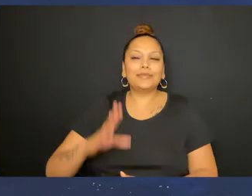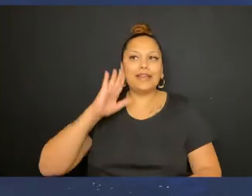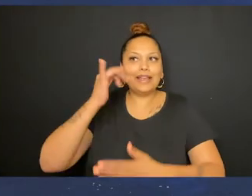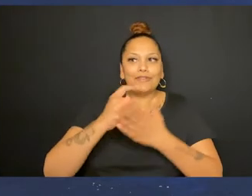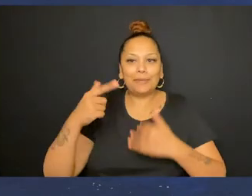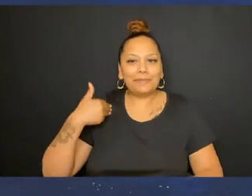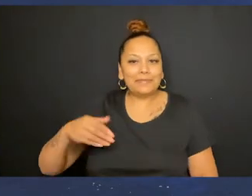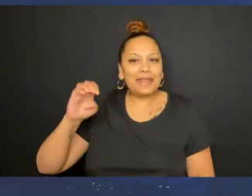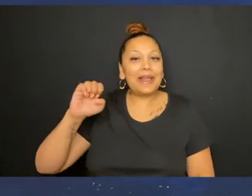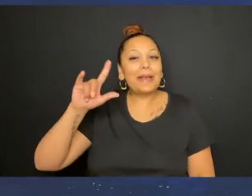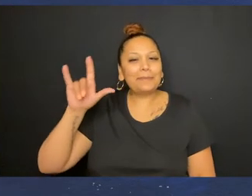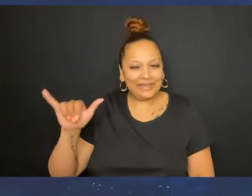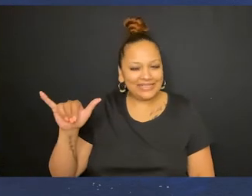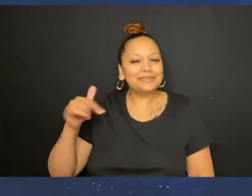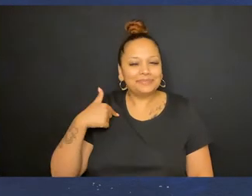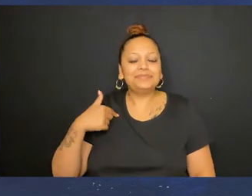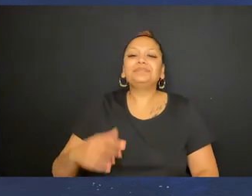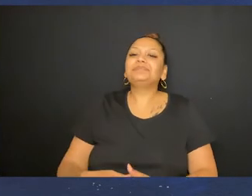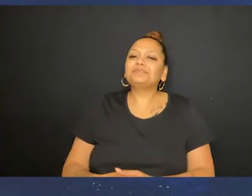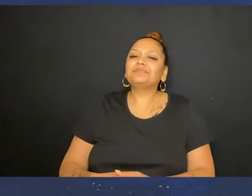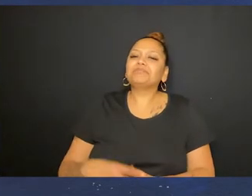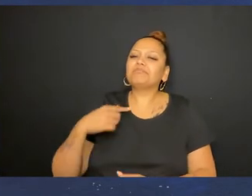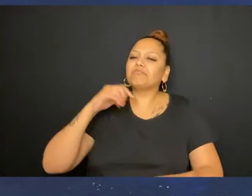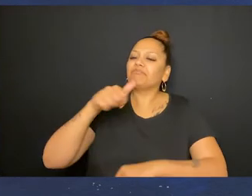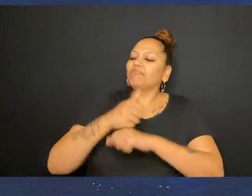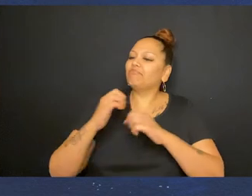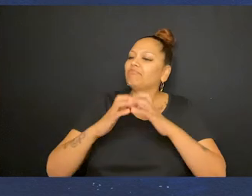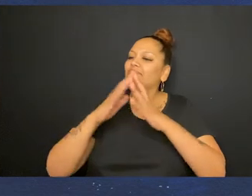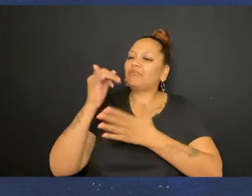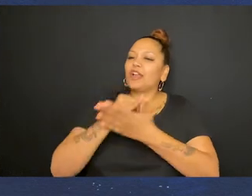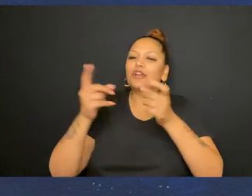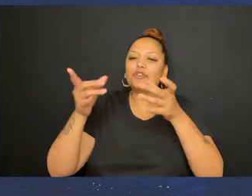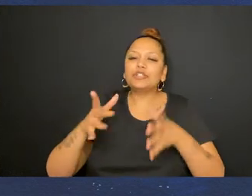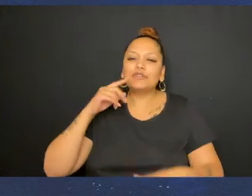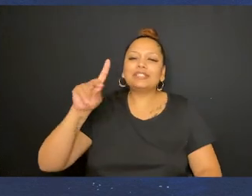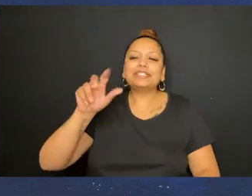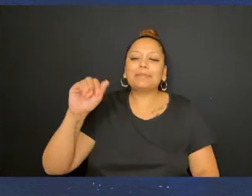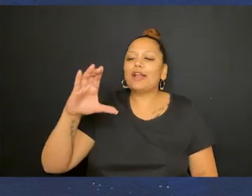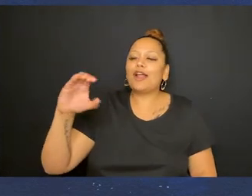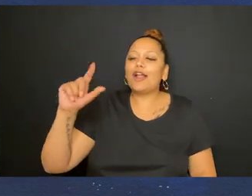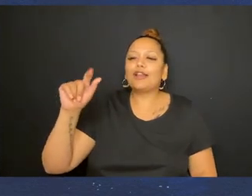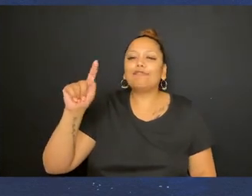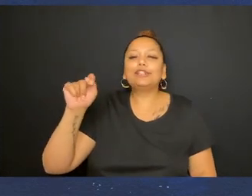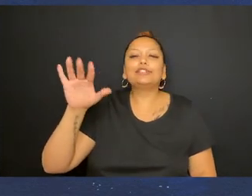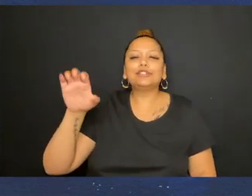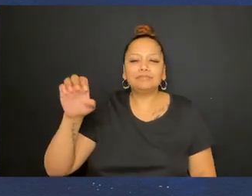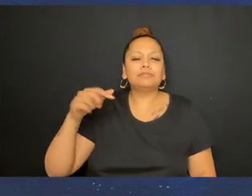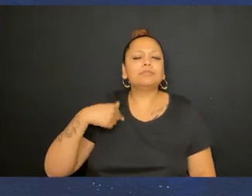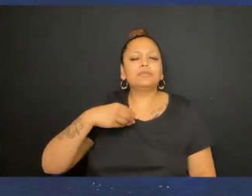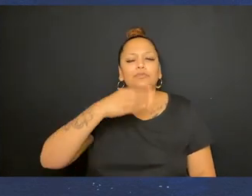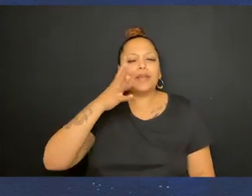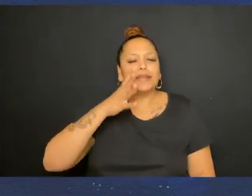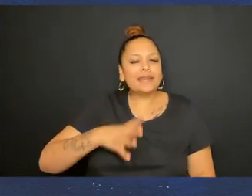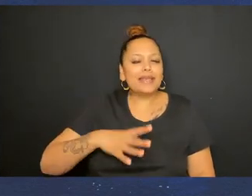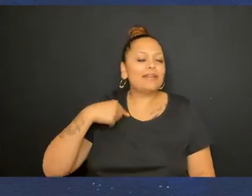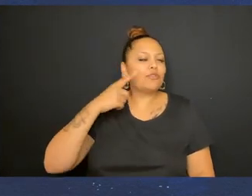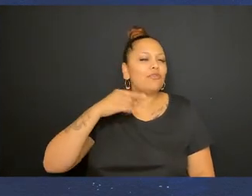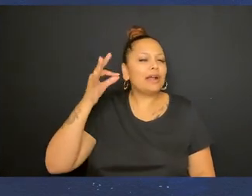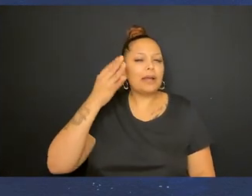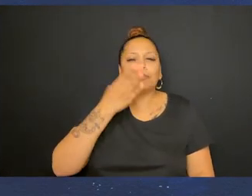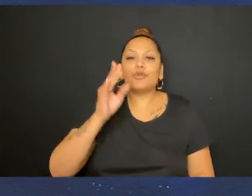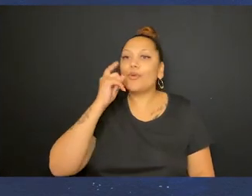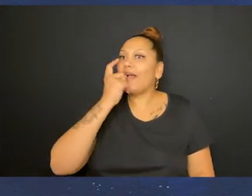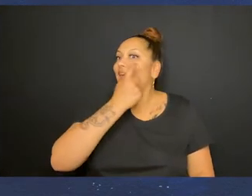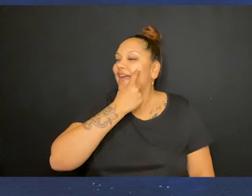Hi, everyone. I'm Emily, and I'm the founder and artistic director of the Disability Collective. I am a white woman